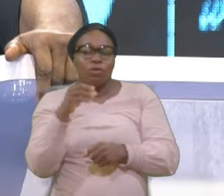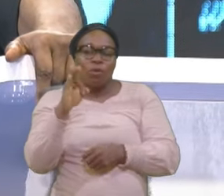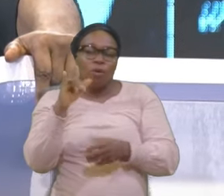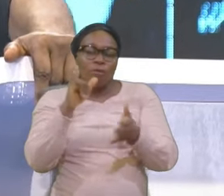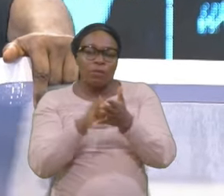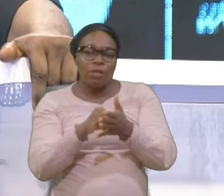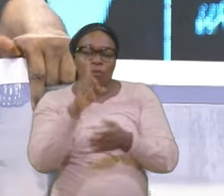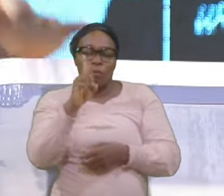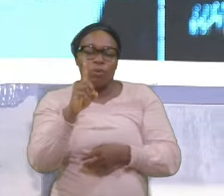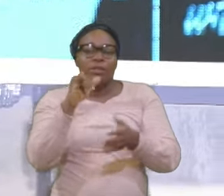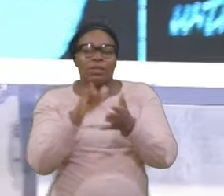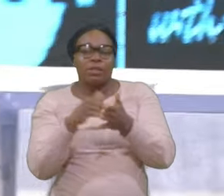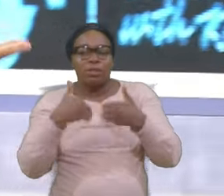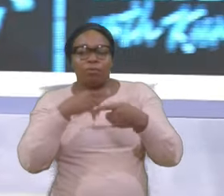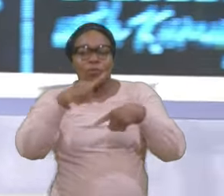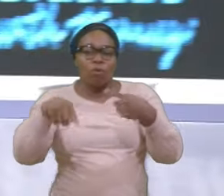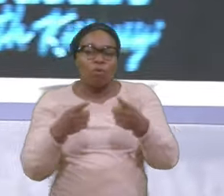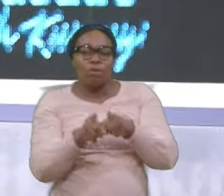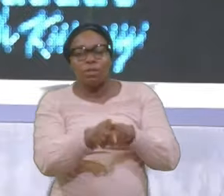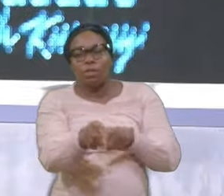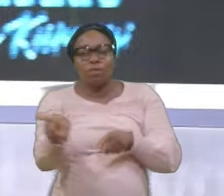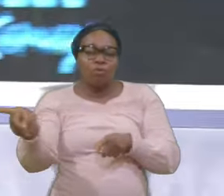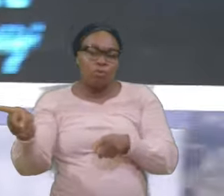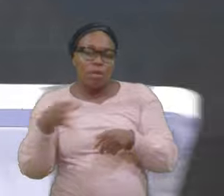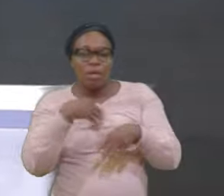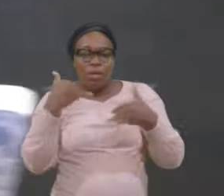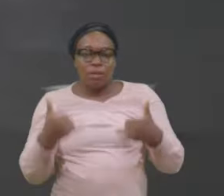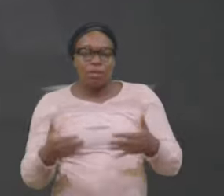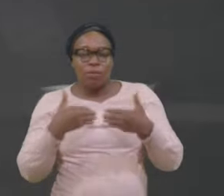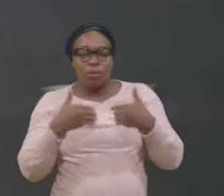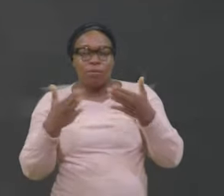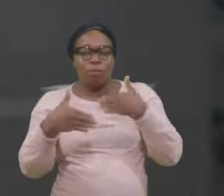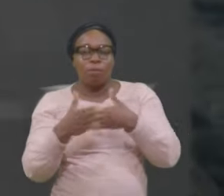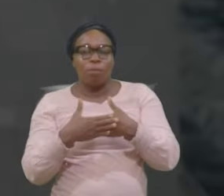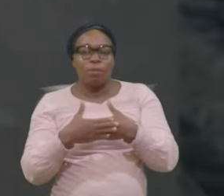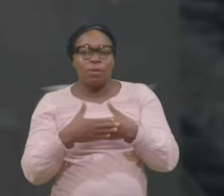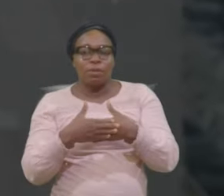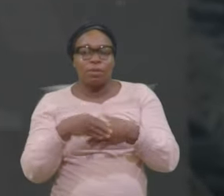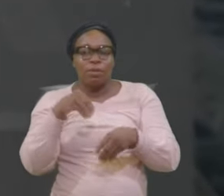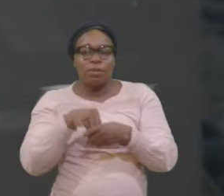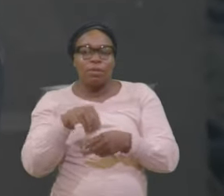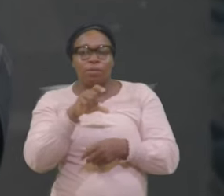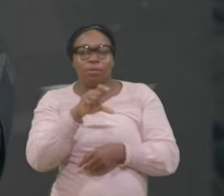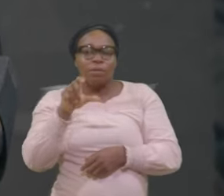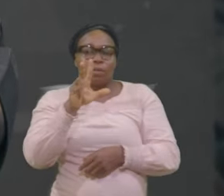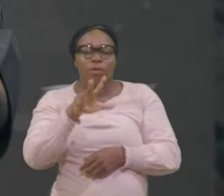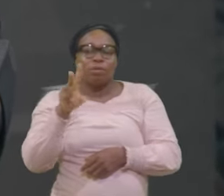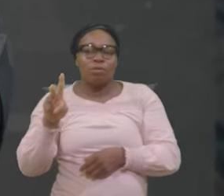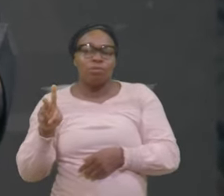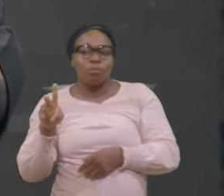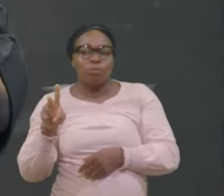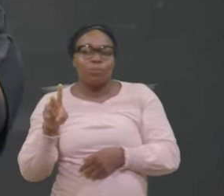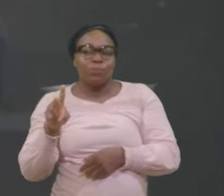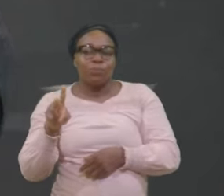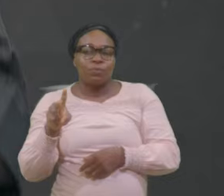That had gone astray And now Has come back Look at verse 22 In verse 22 It